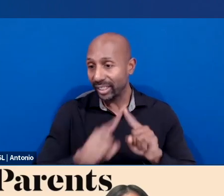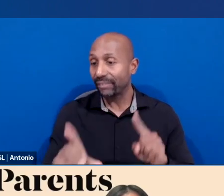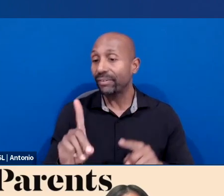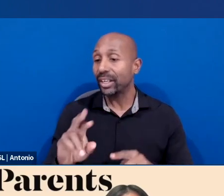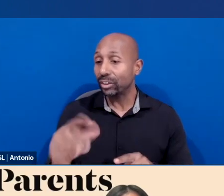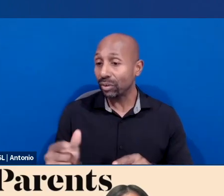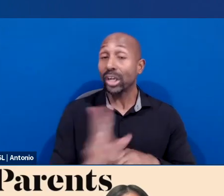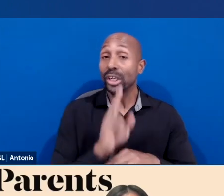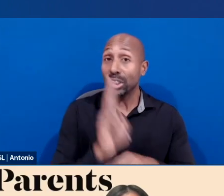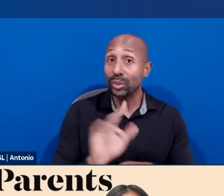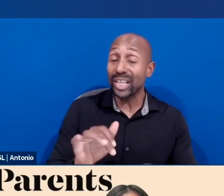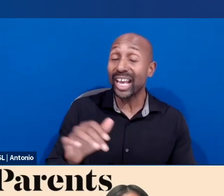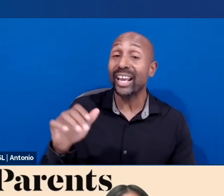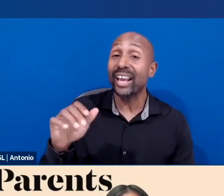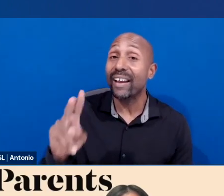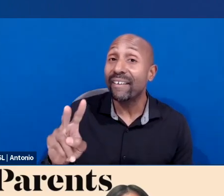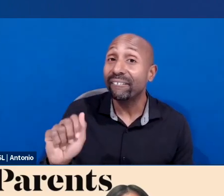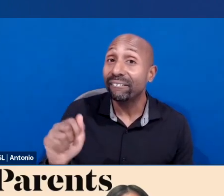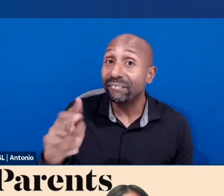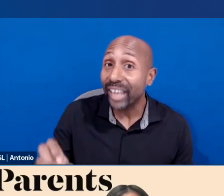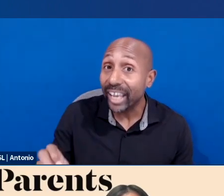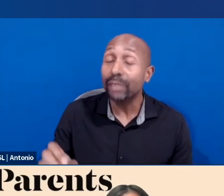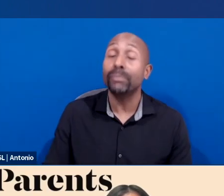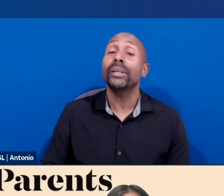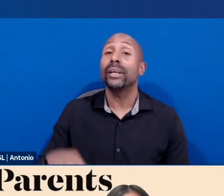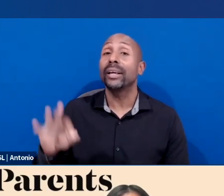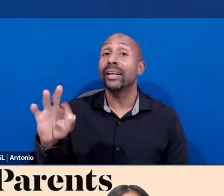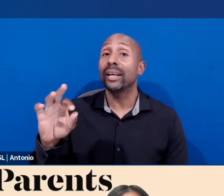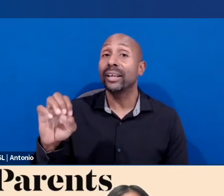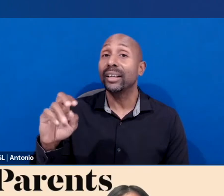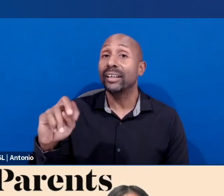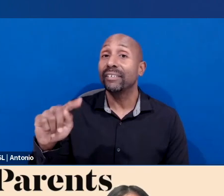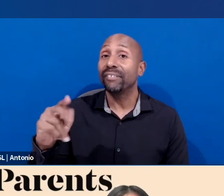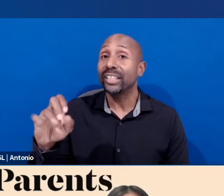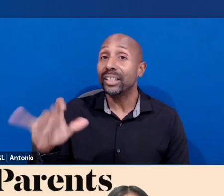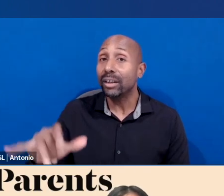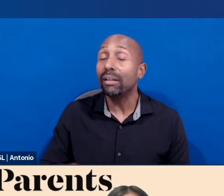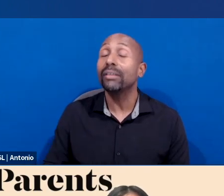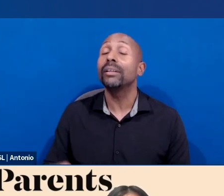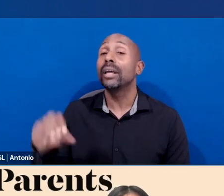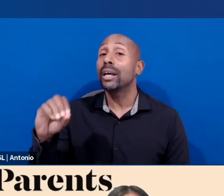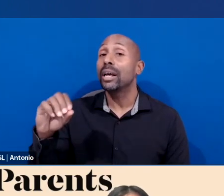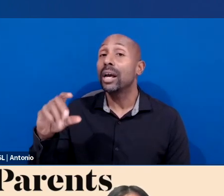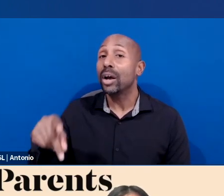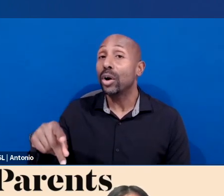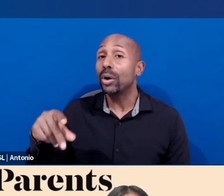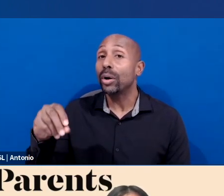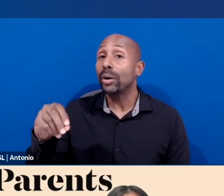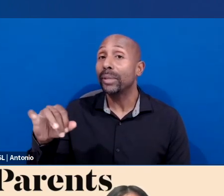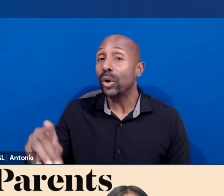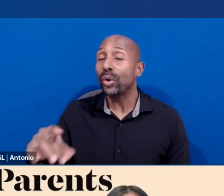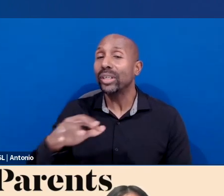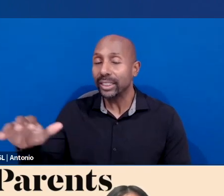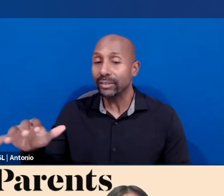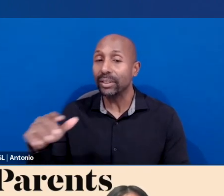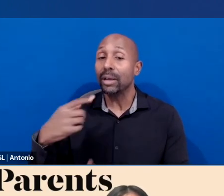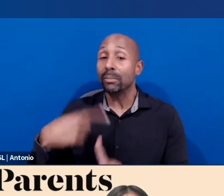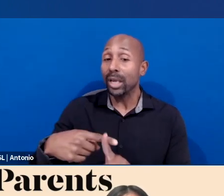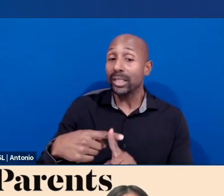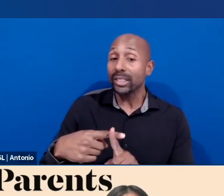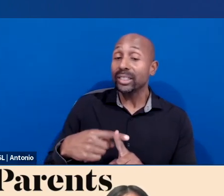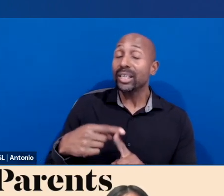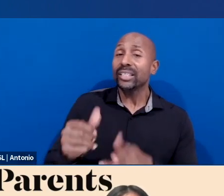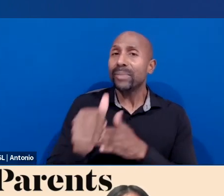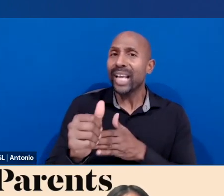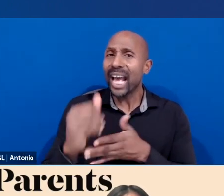fentanyl, opioids, etc., but also includes guidelines for how to talk to your child, whether